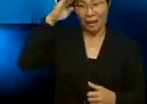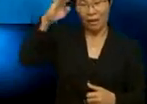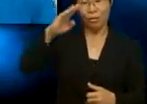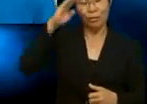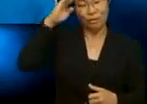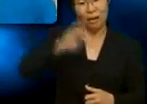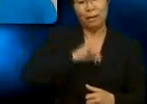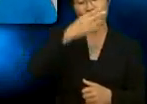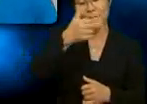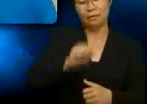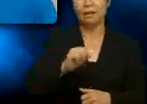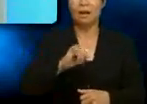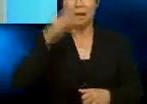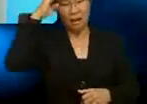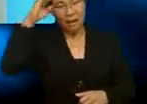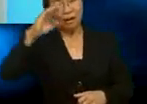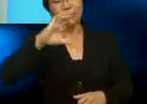Hello, I'm Gus. How do you do?